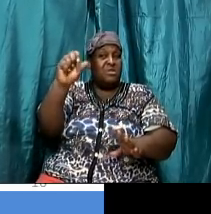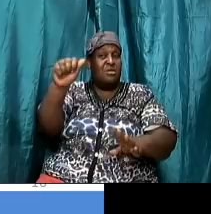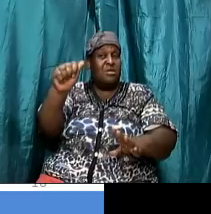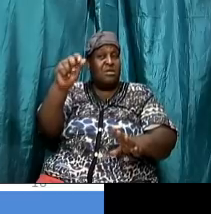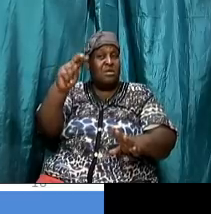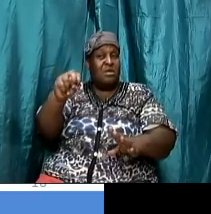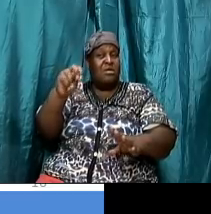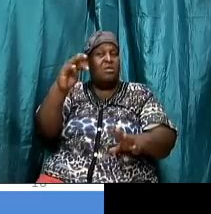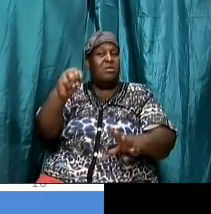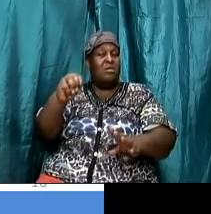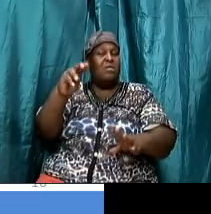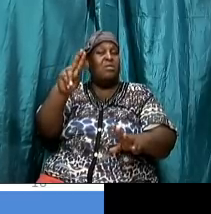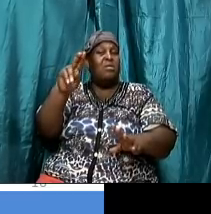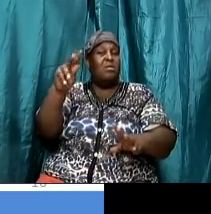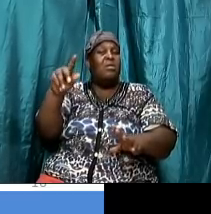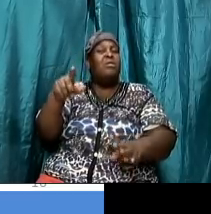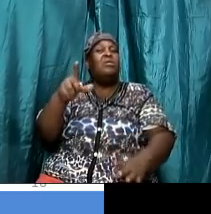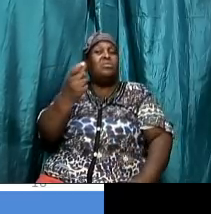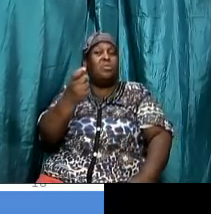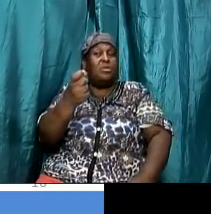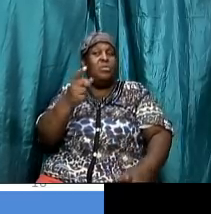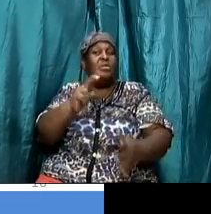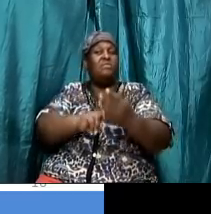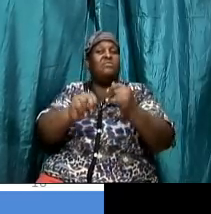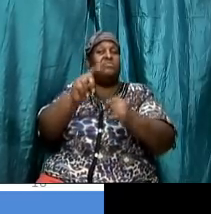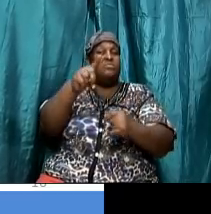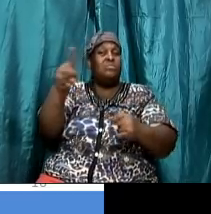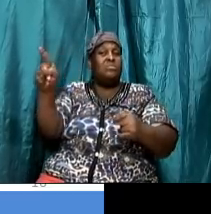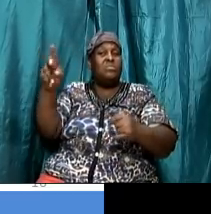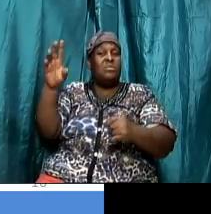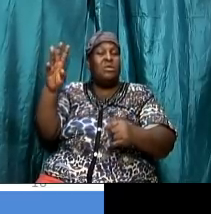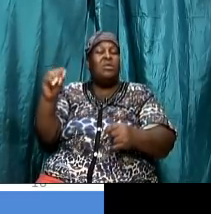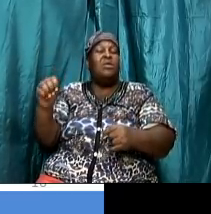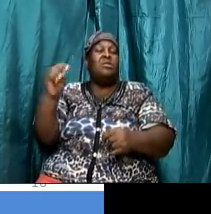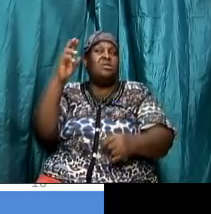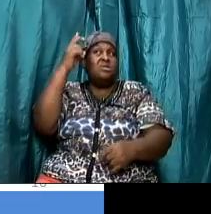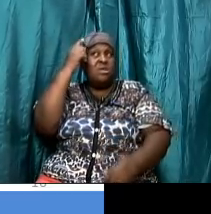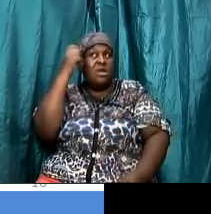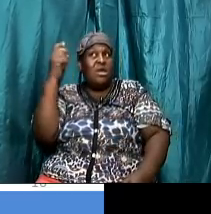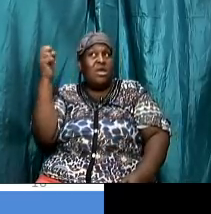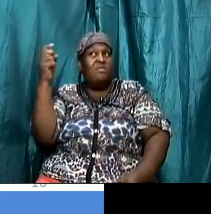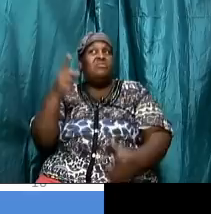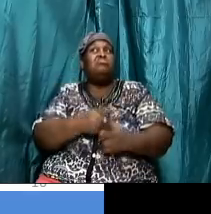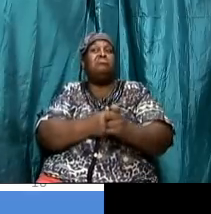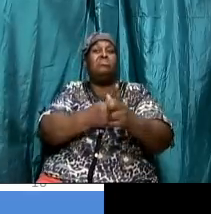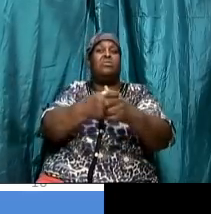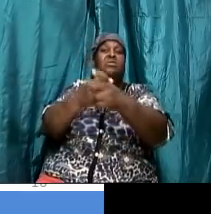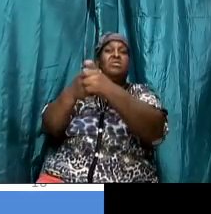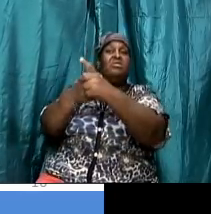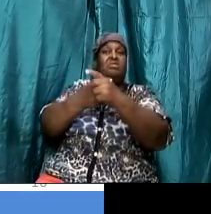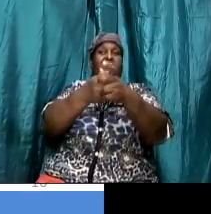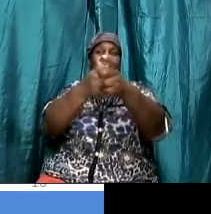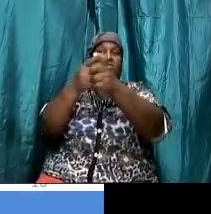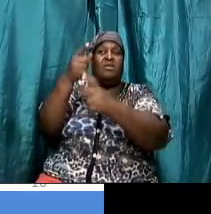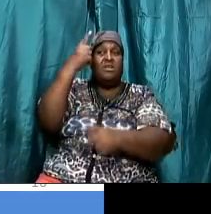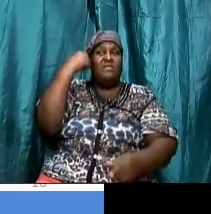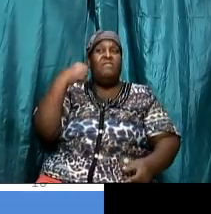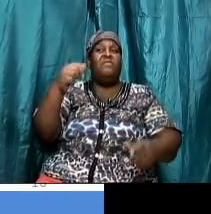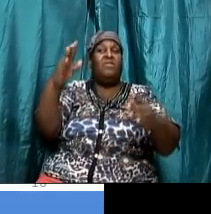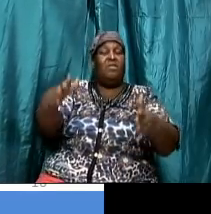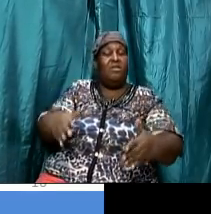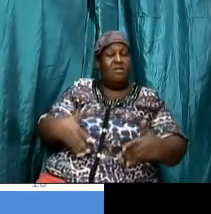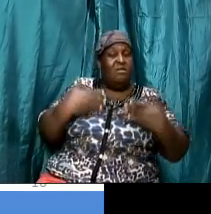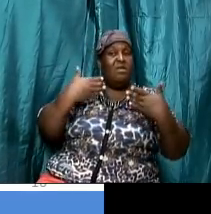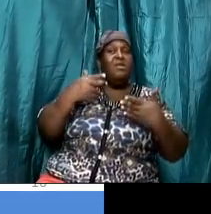spoke about something david was running for his life he was running from